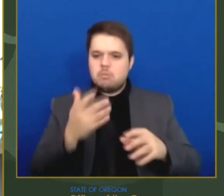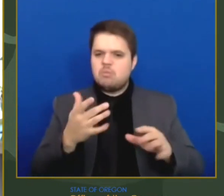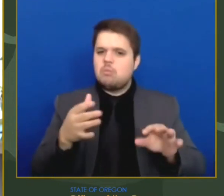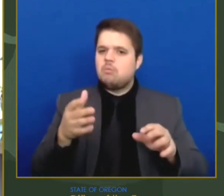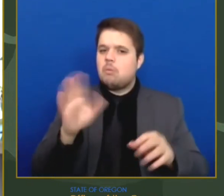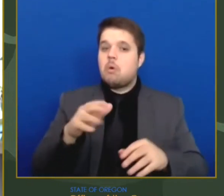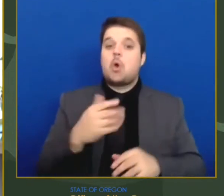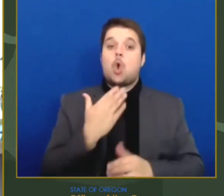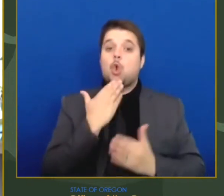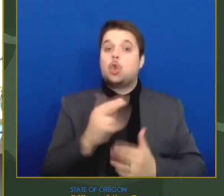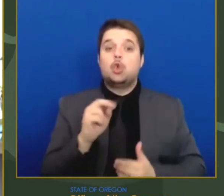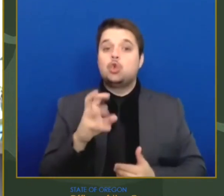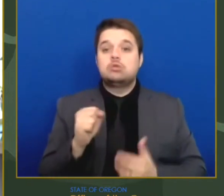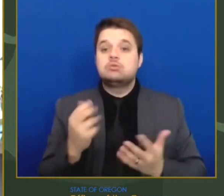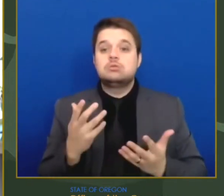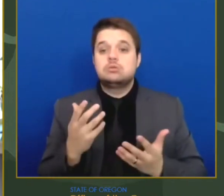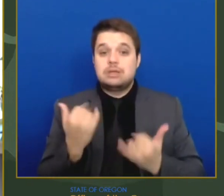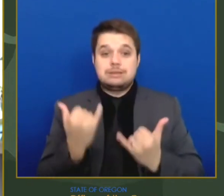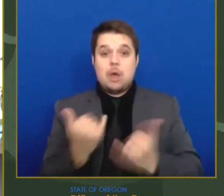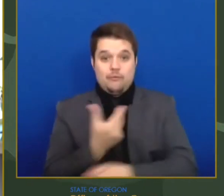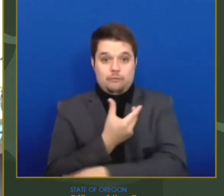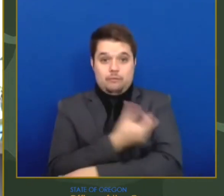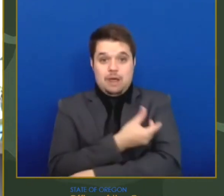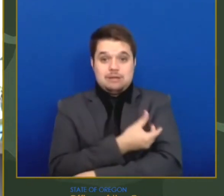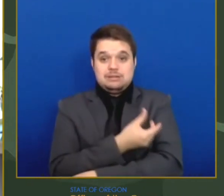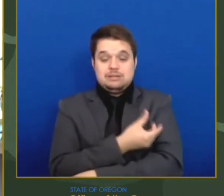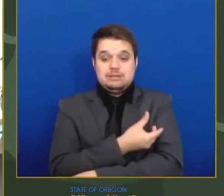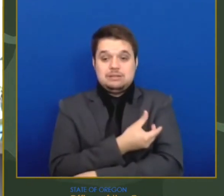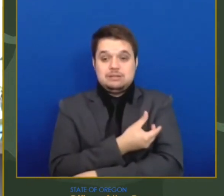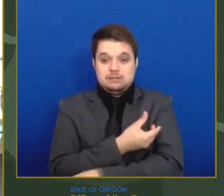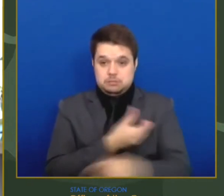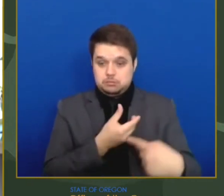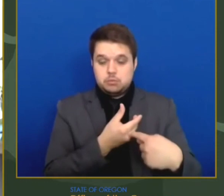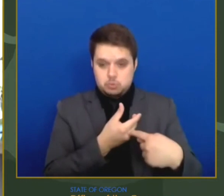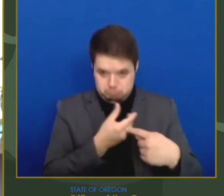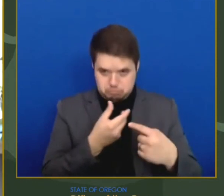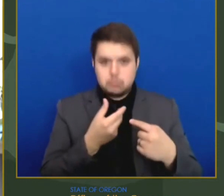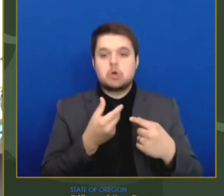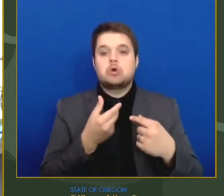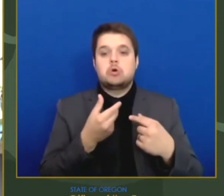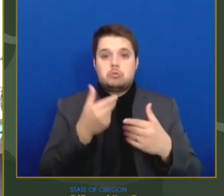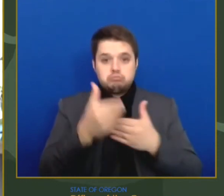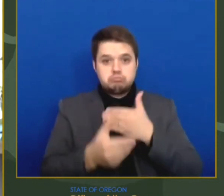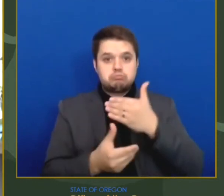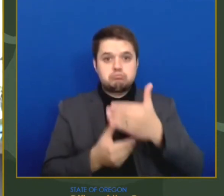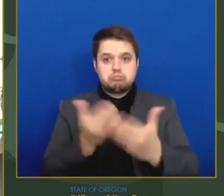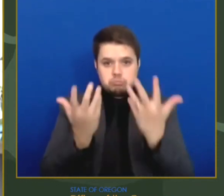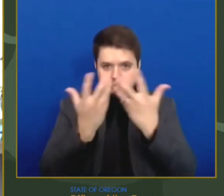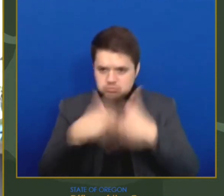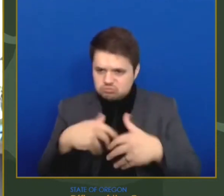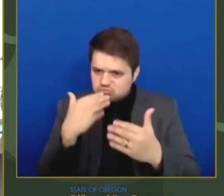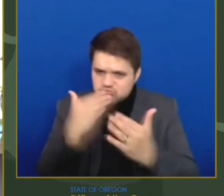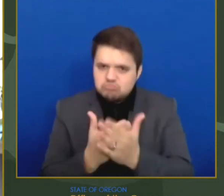vaccines do appear to be effective in preventing severe illness and